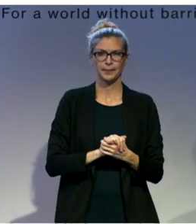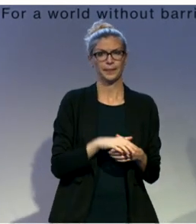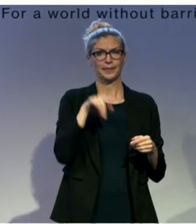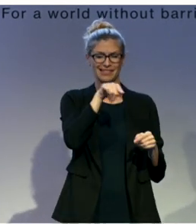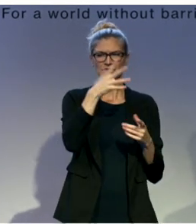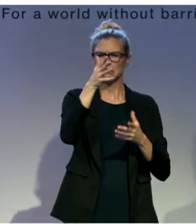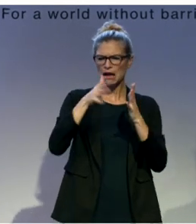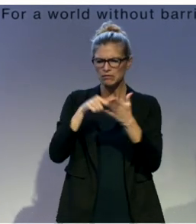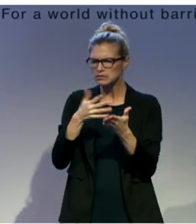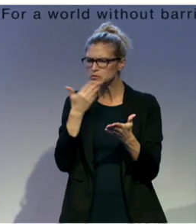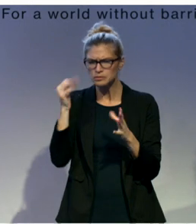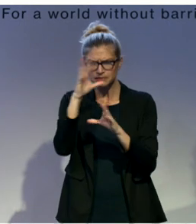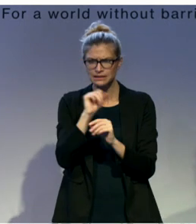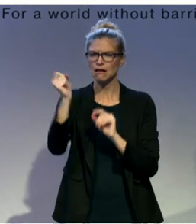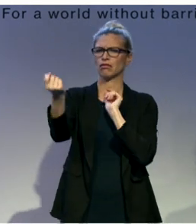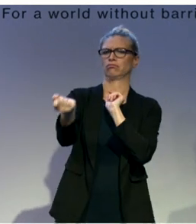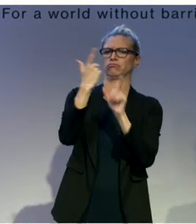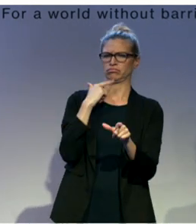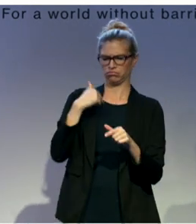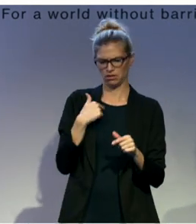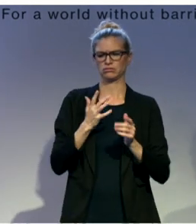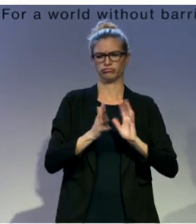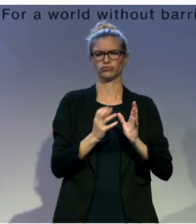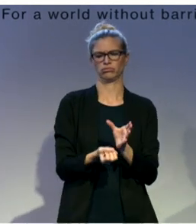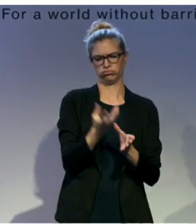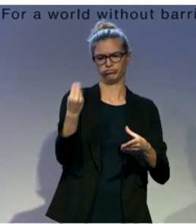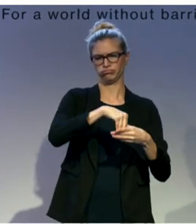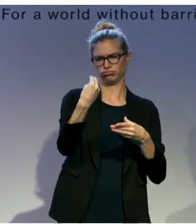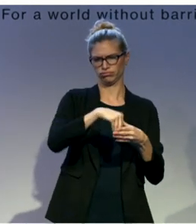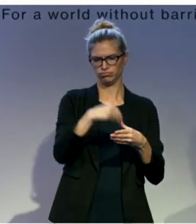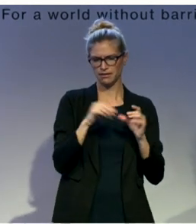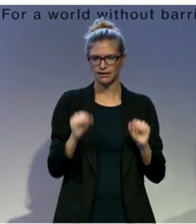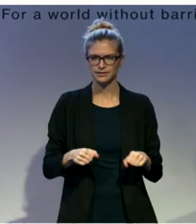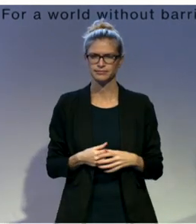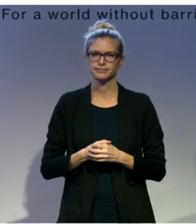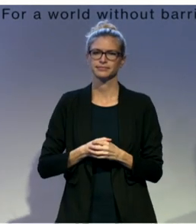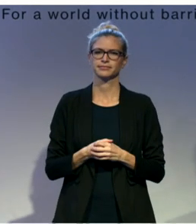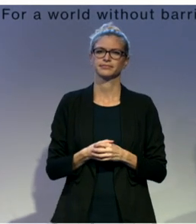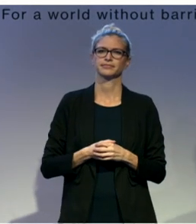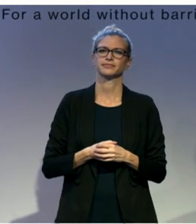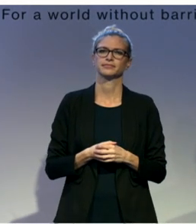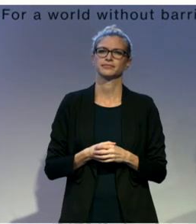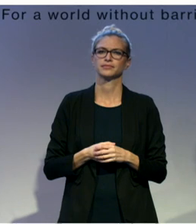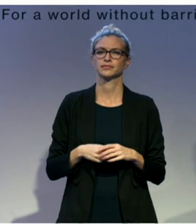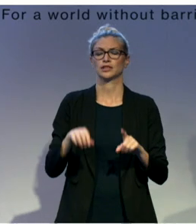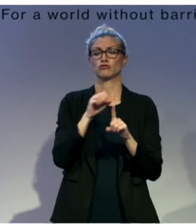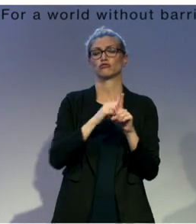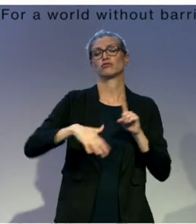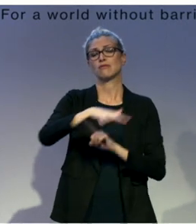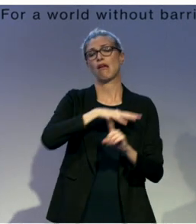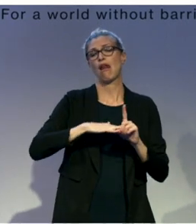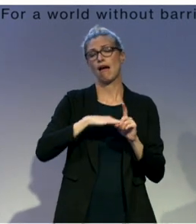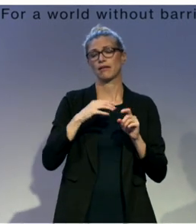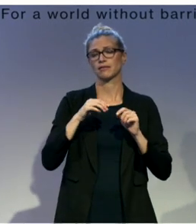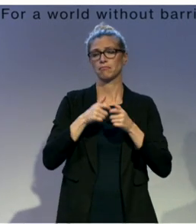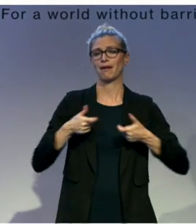them vetted through our organizations, and then we include them in the app. And then as well as the social platform and integrated messaging, we would like to bring